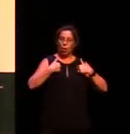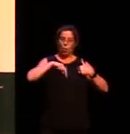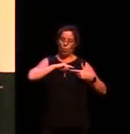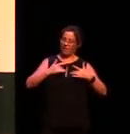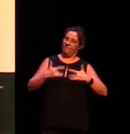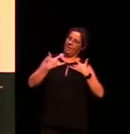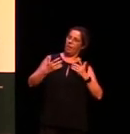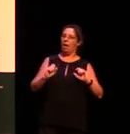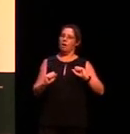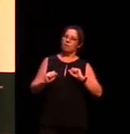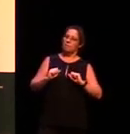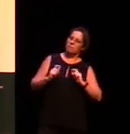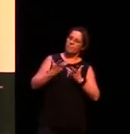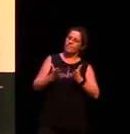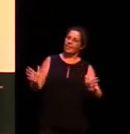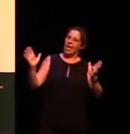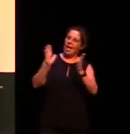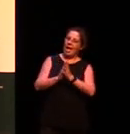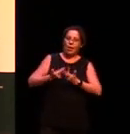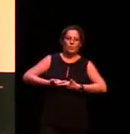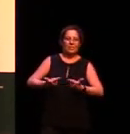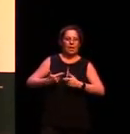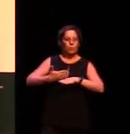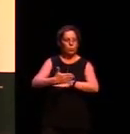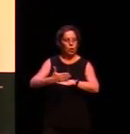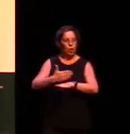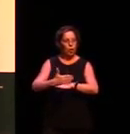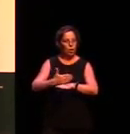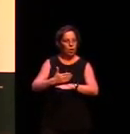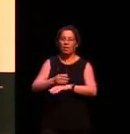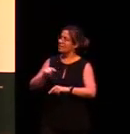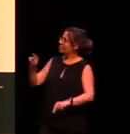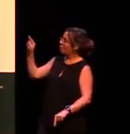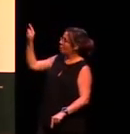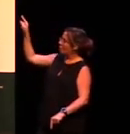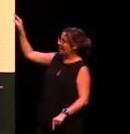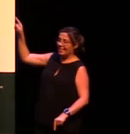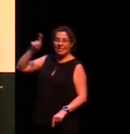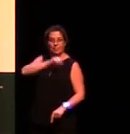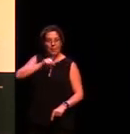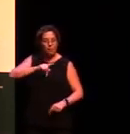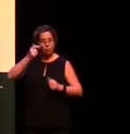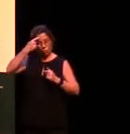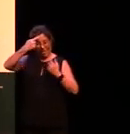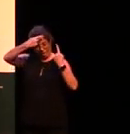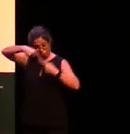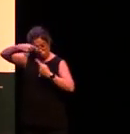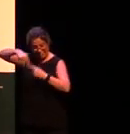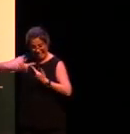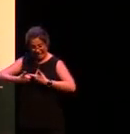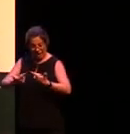processed and how languages are learned like do Murimpatta speakers process their language in the same way that English speakers do